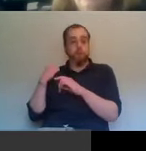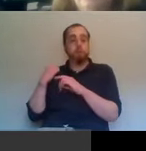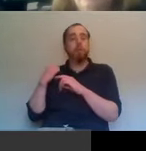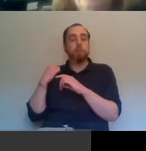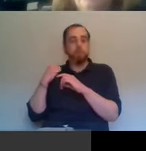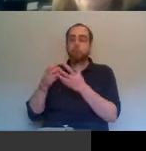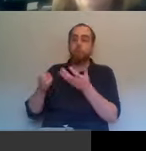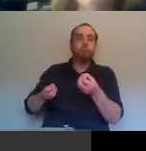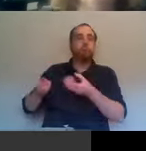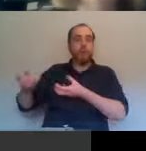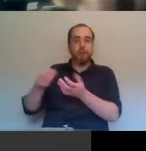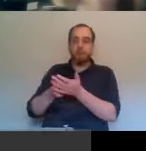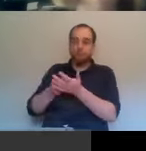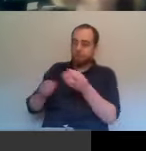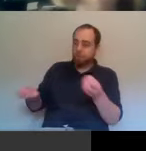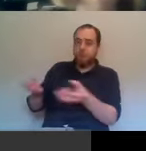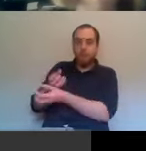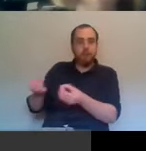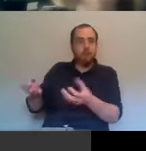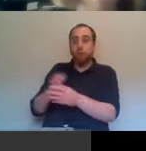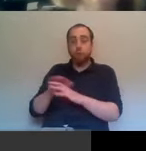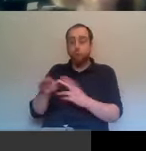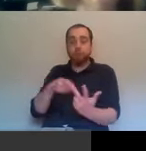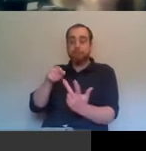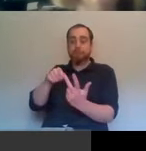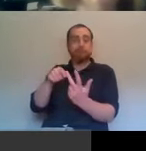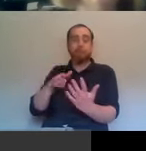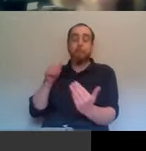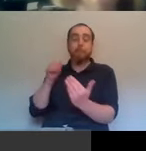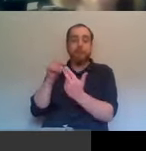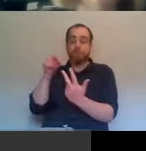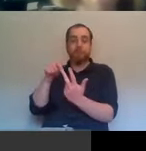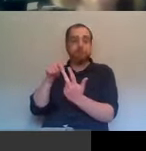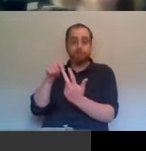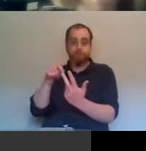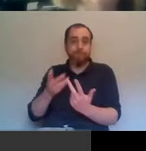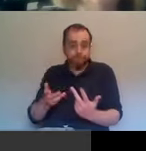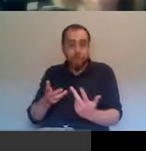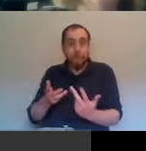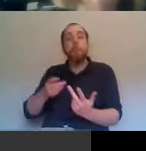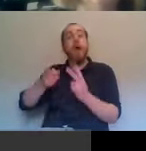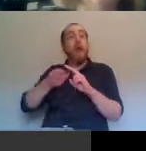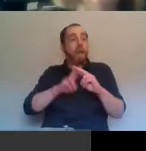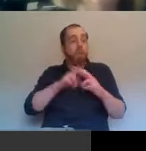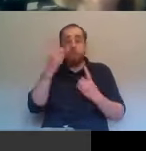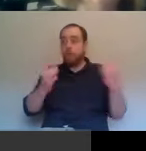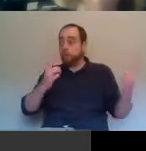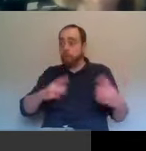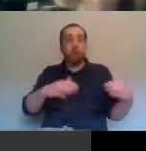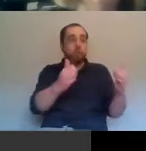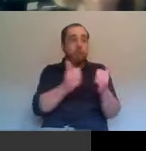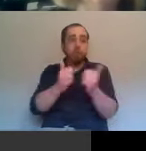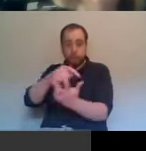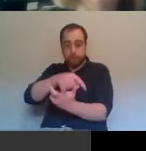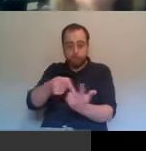Friday Agreement, to be blunt. But as everybody agrees that that's what they're trying to do, uh, that they're working within the